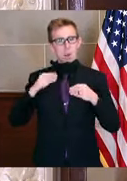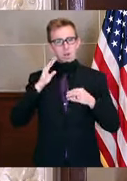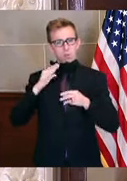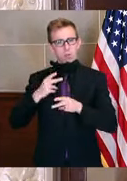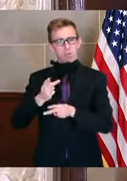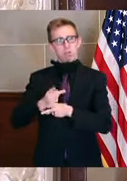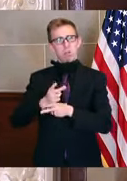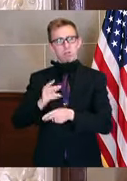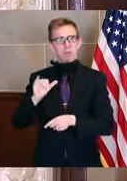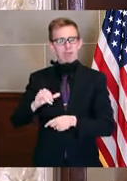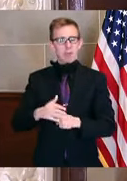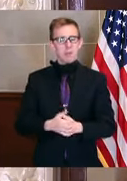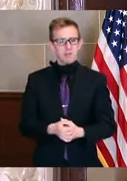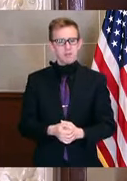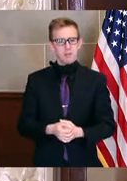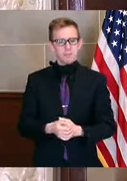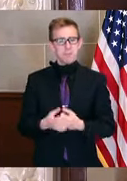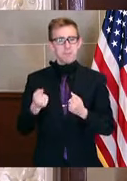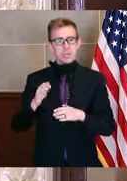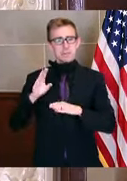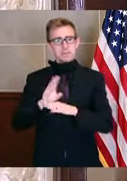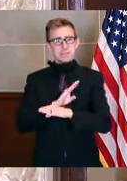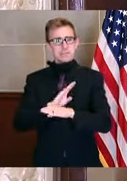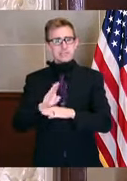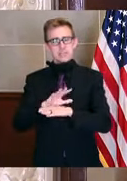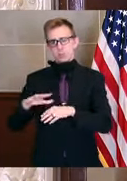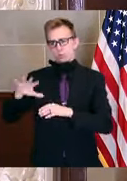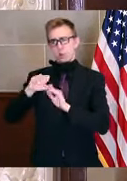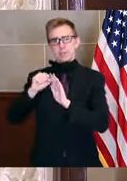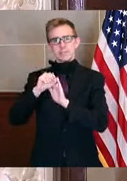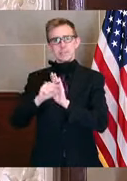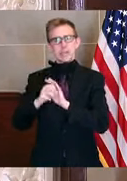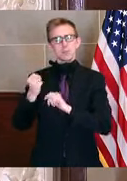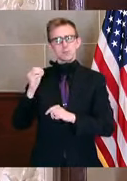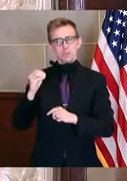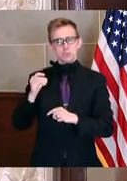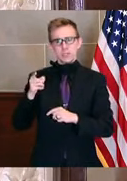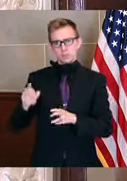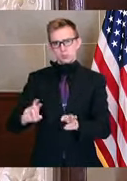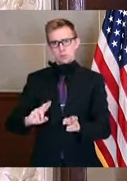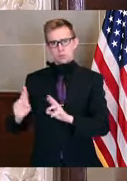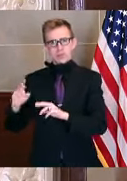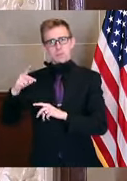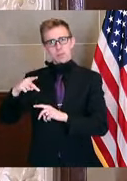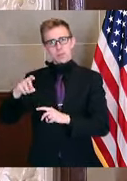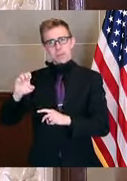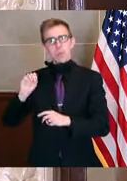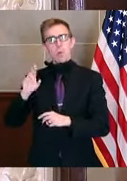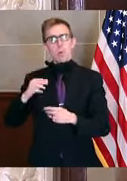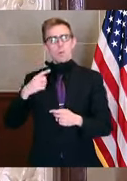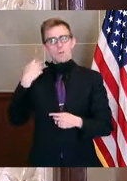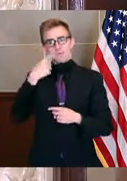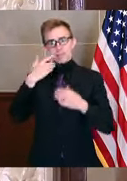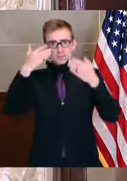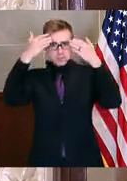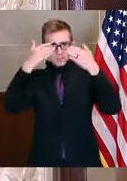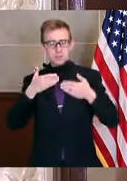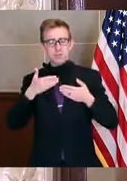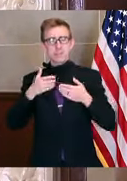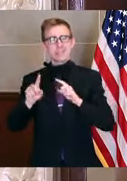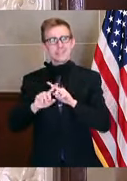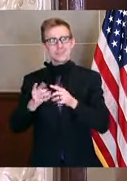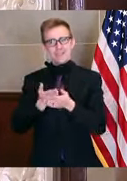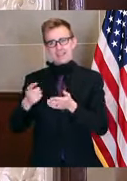think a lot of the businesses in the state of Missouri that have now geared up to make PPE or the face shields or the different items they're making,